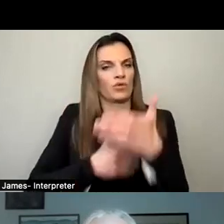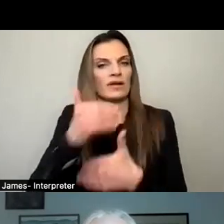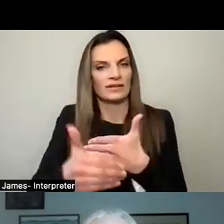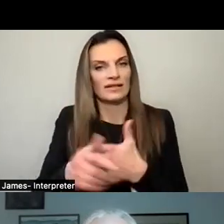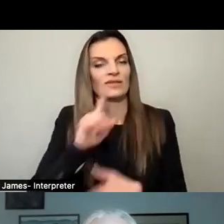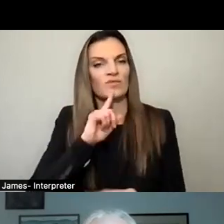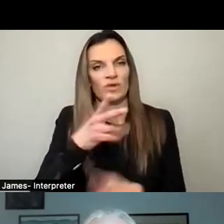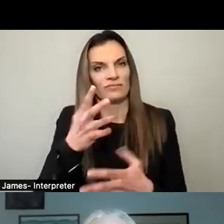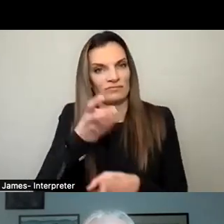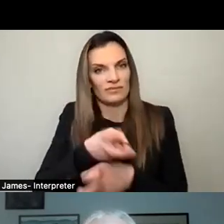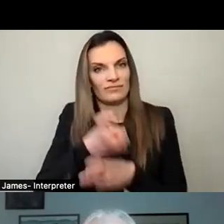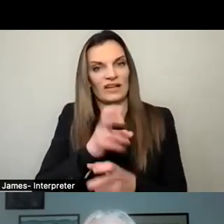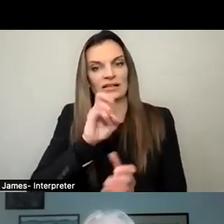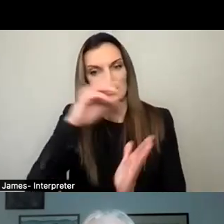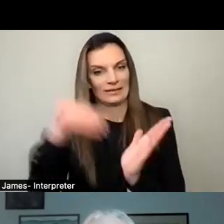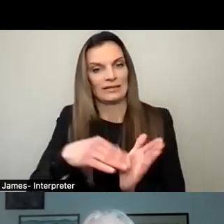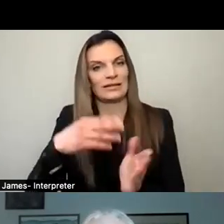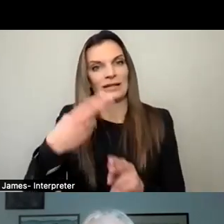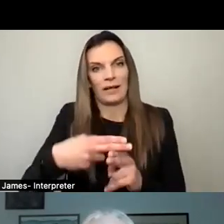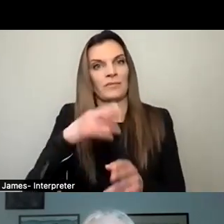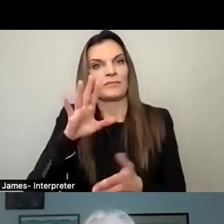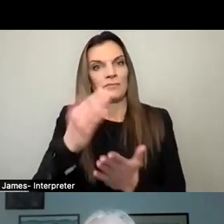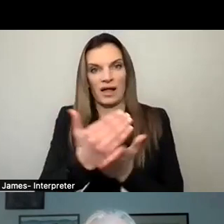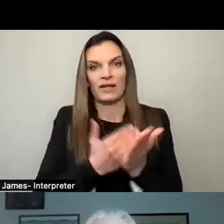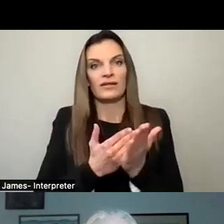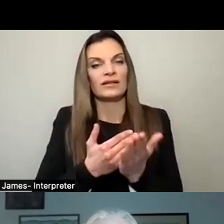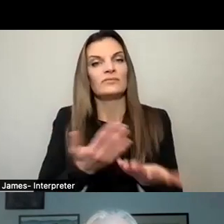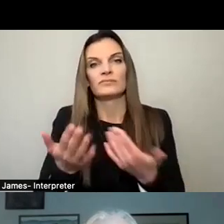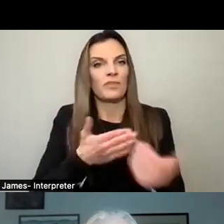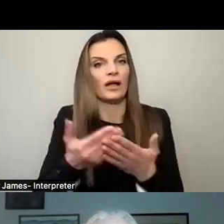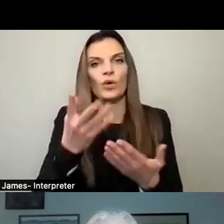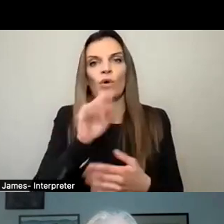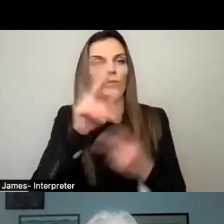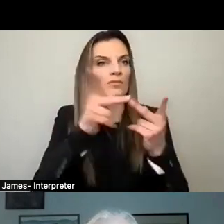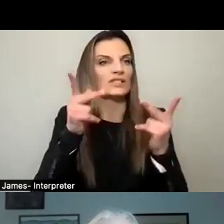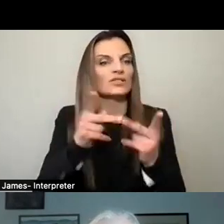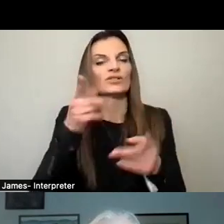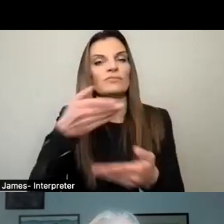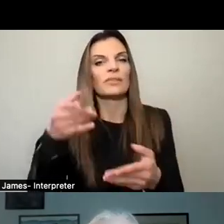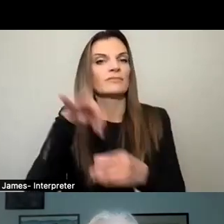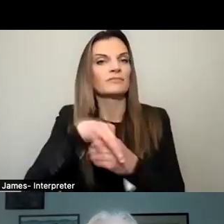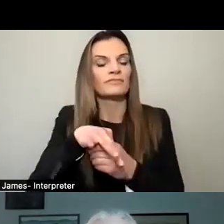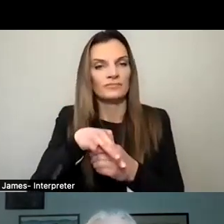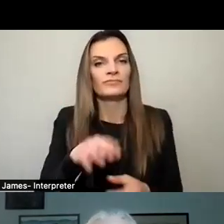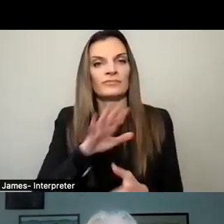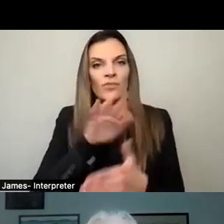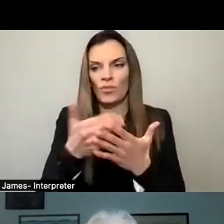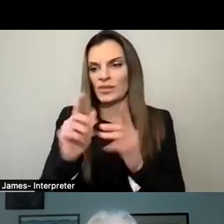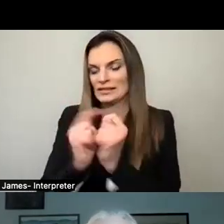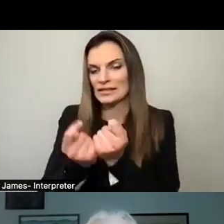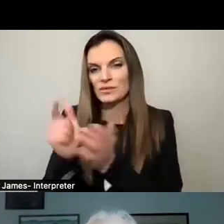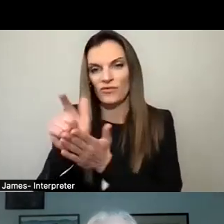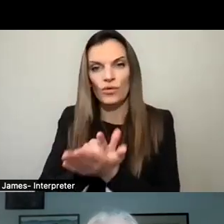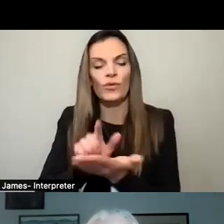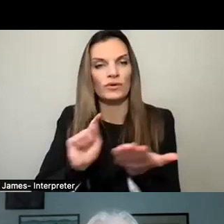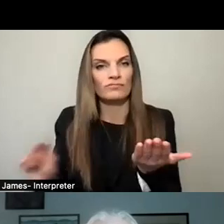difficult to get on the ballot all over the state, almost regardless of what the position was. Whole teams of lawyers that would